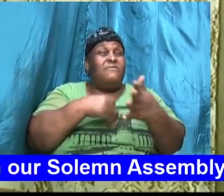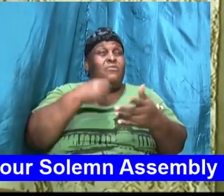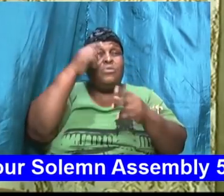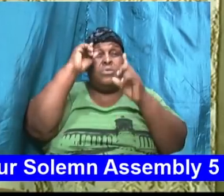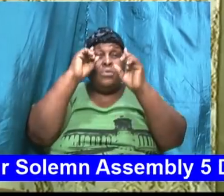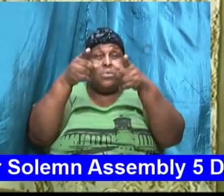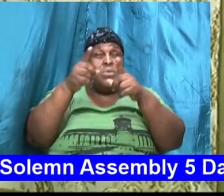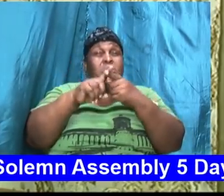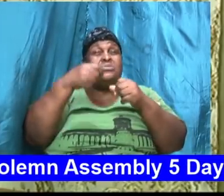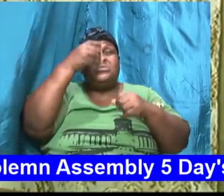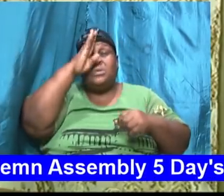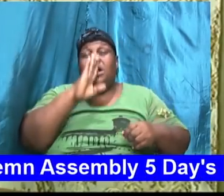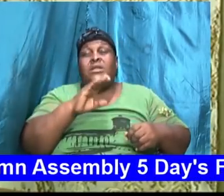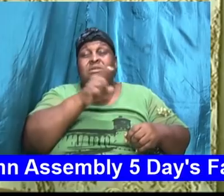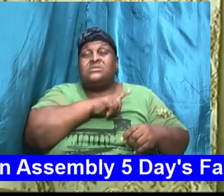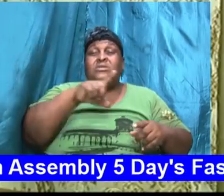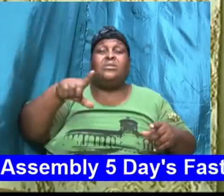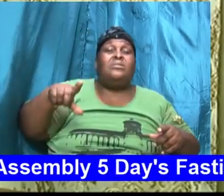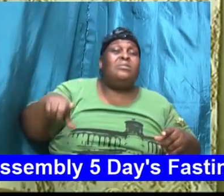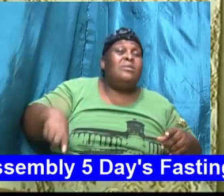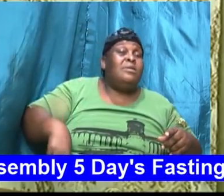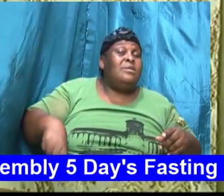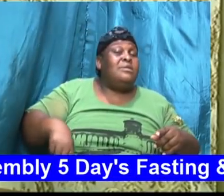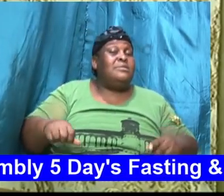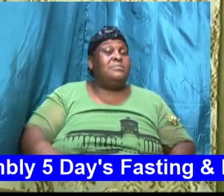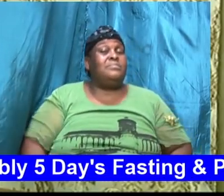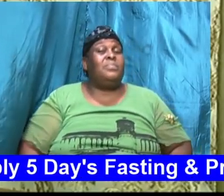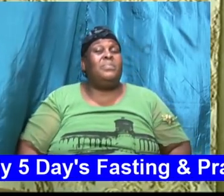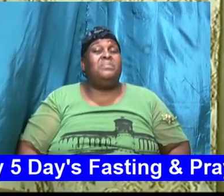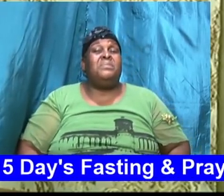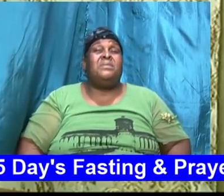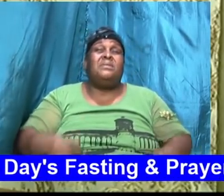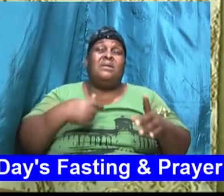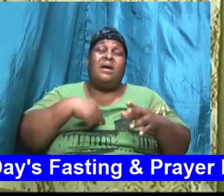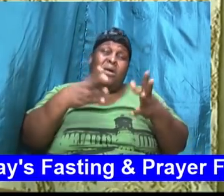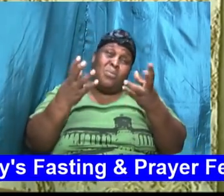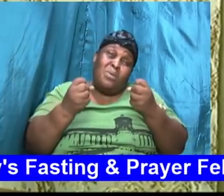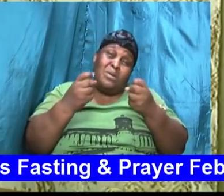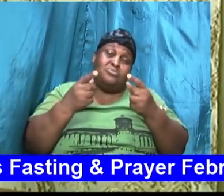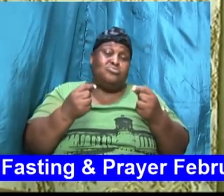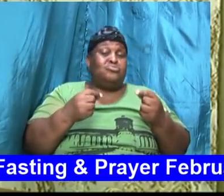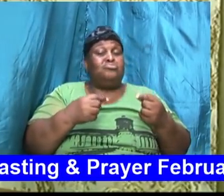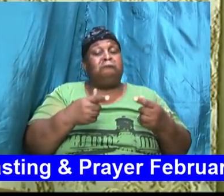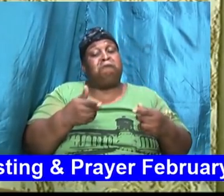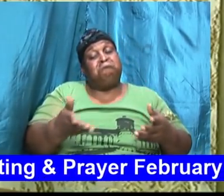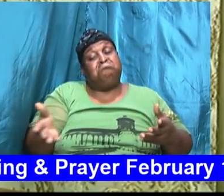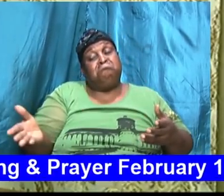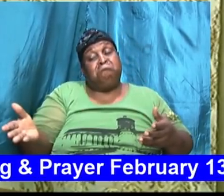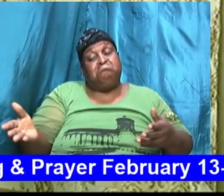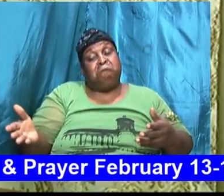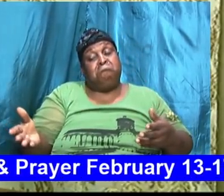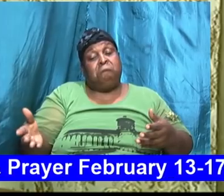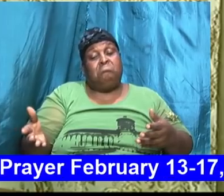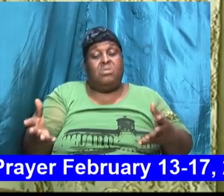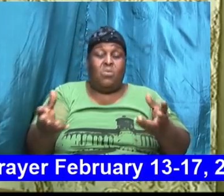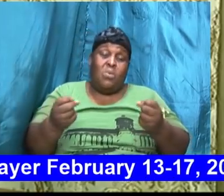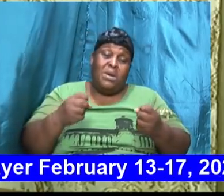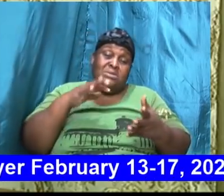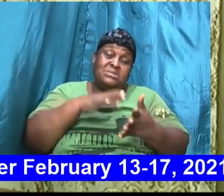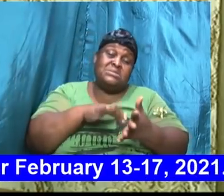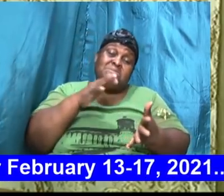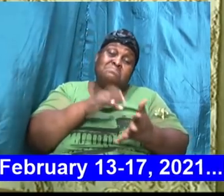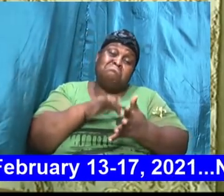and say Lord I want to do this thing Lord I want to study